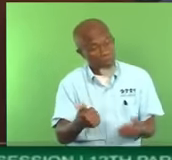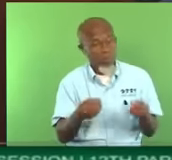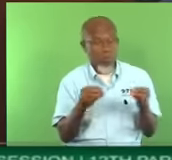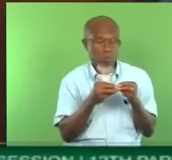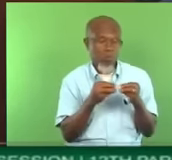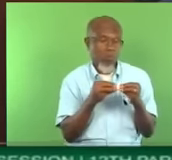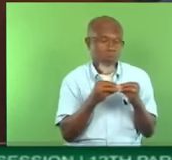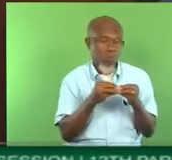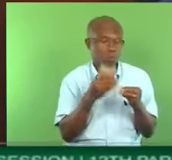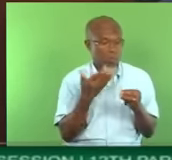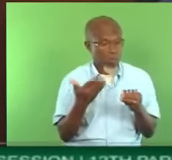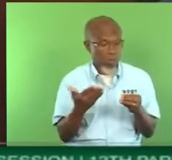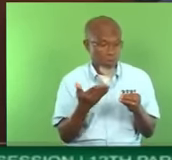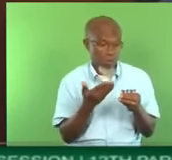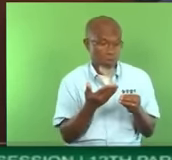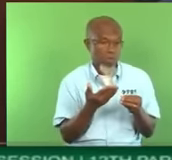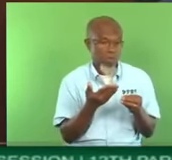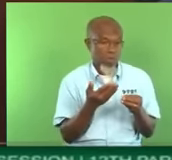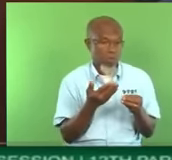before